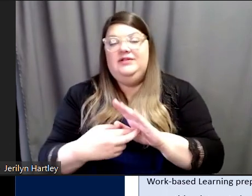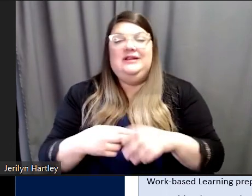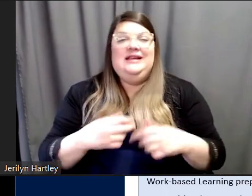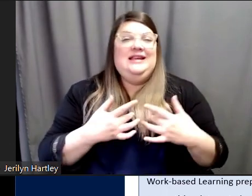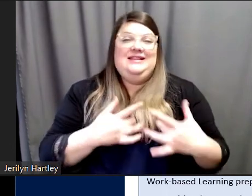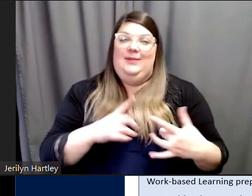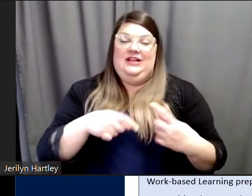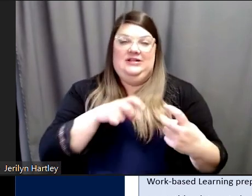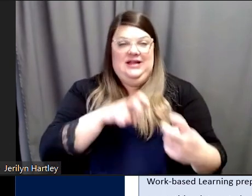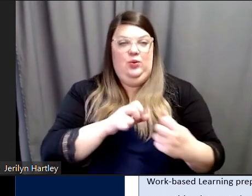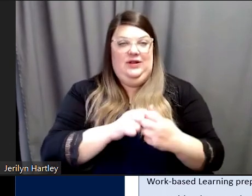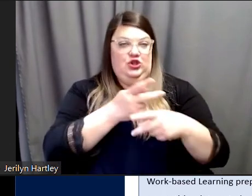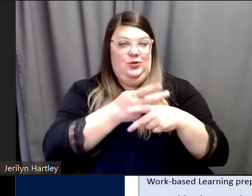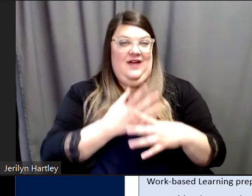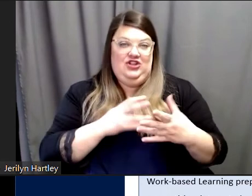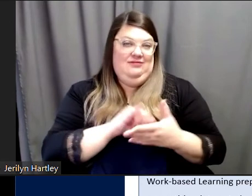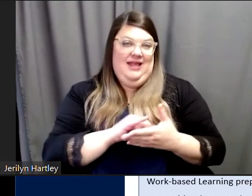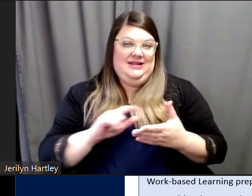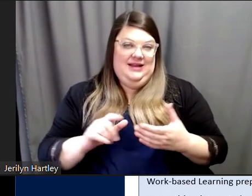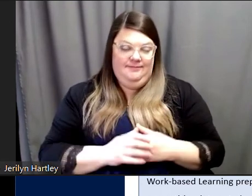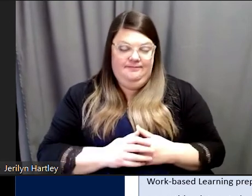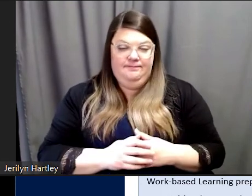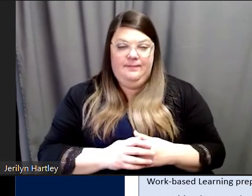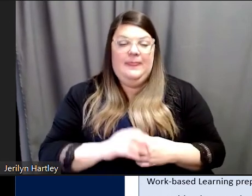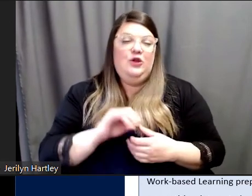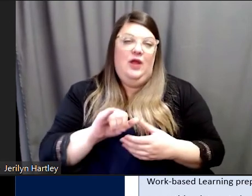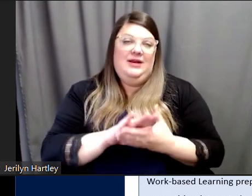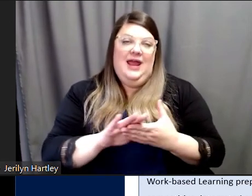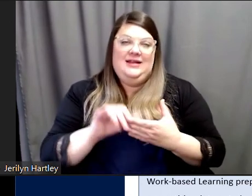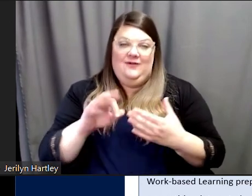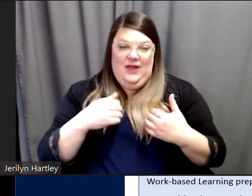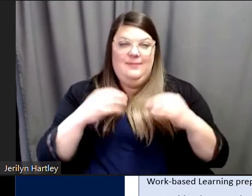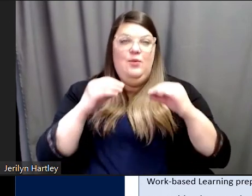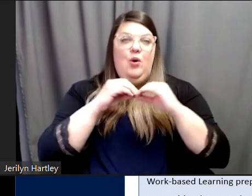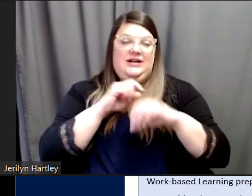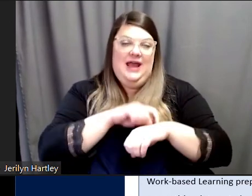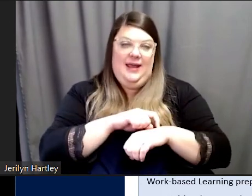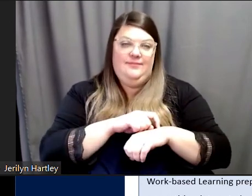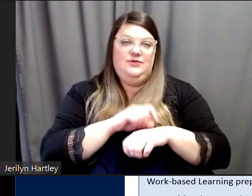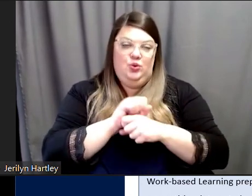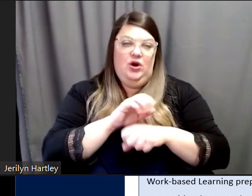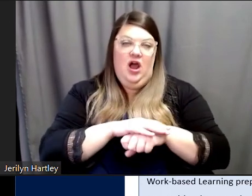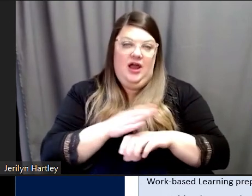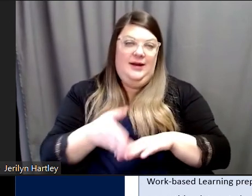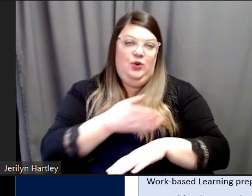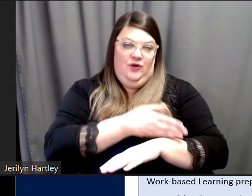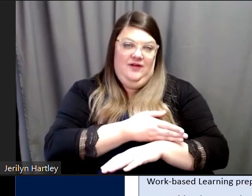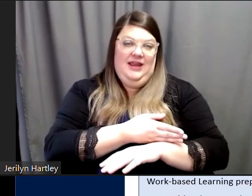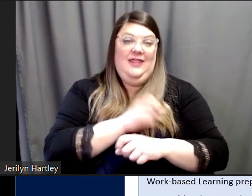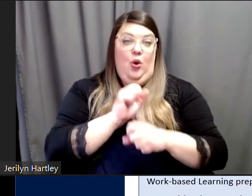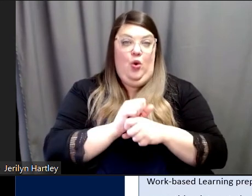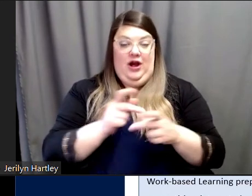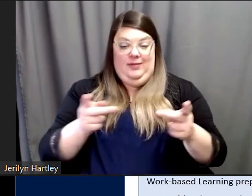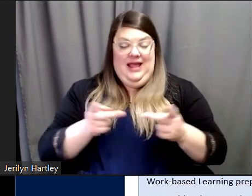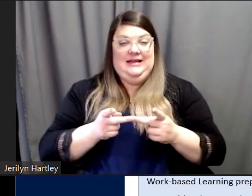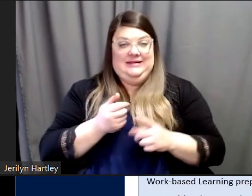and that's about it. So, it would be nice if we had more time to work on improving the workplaces.